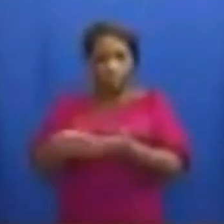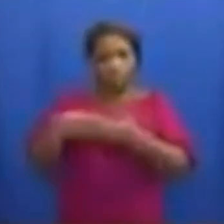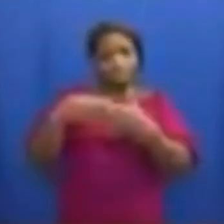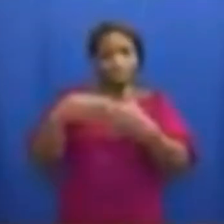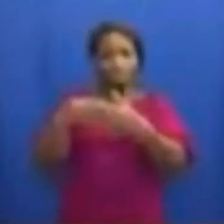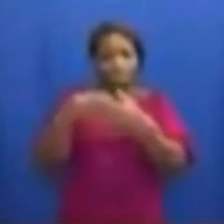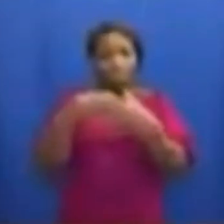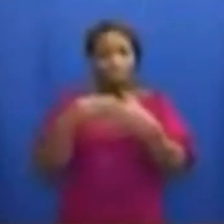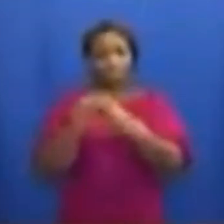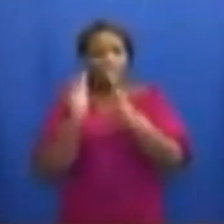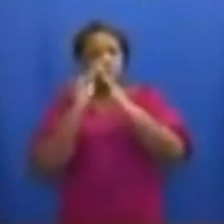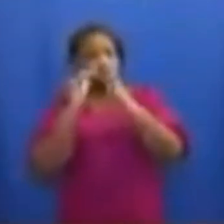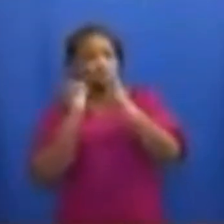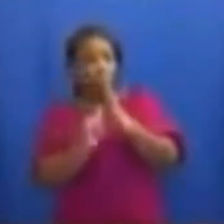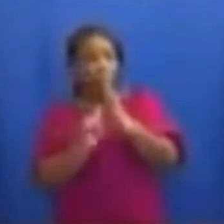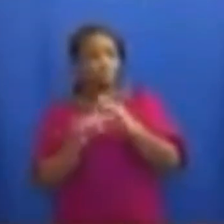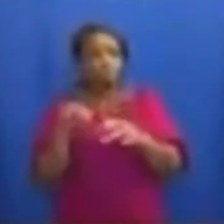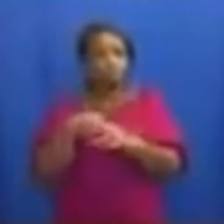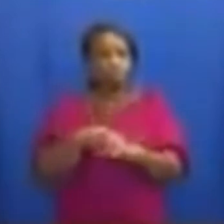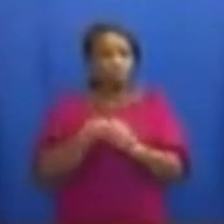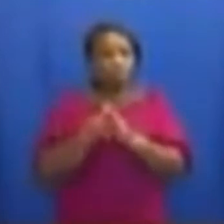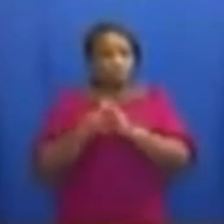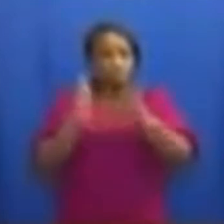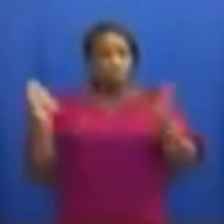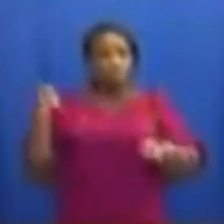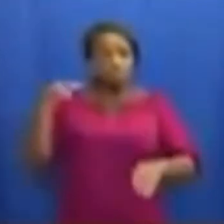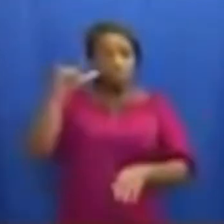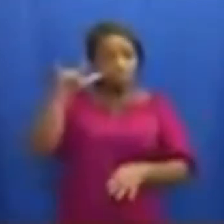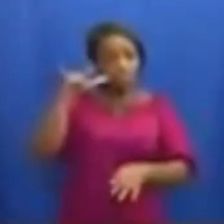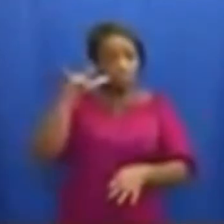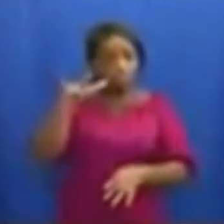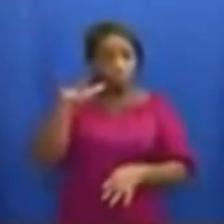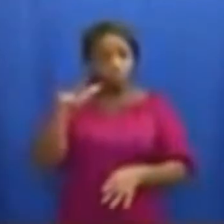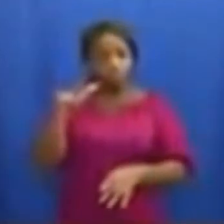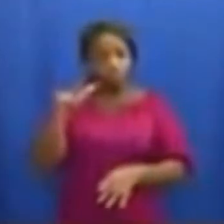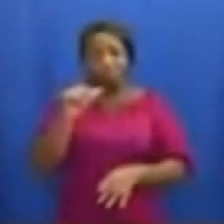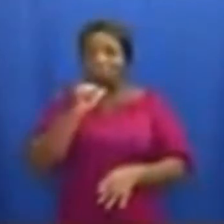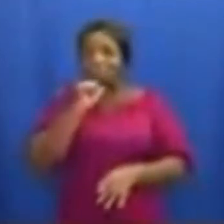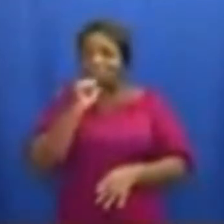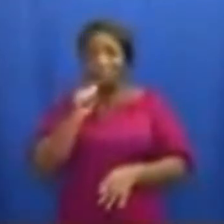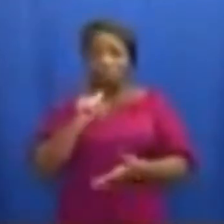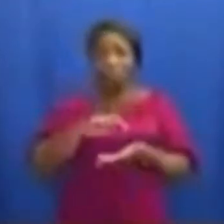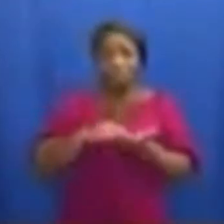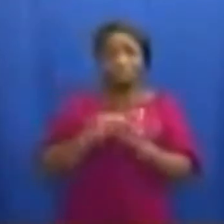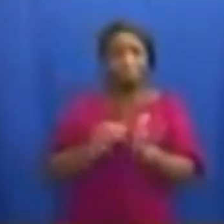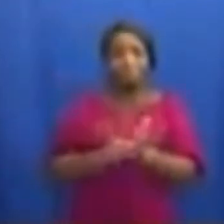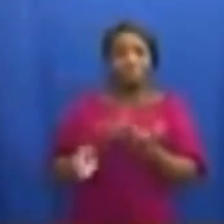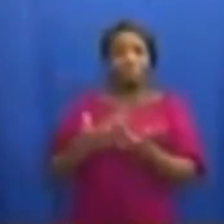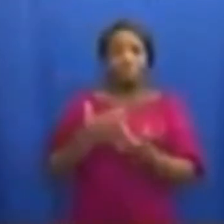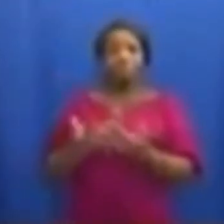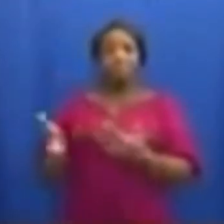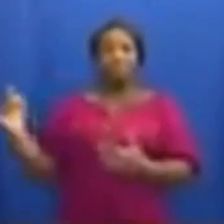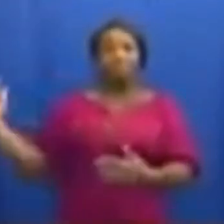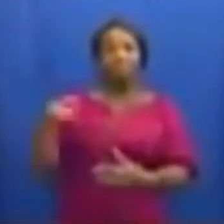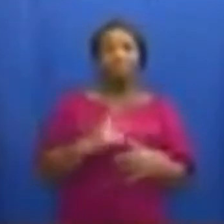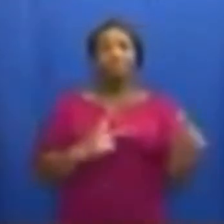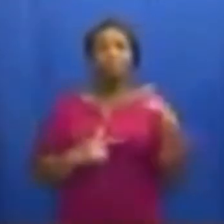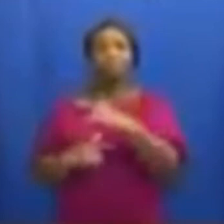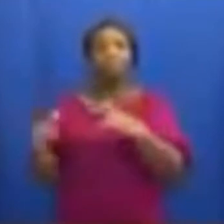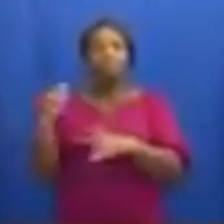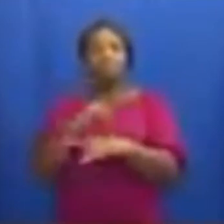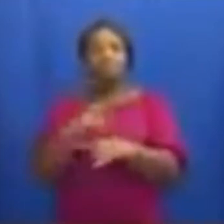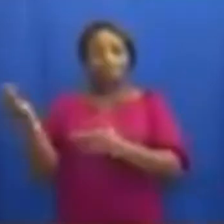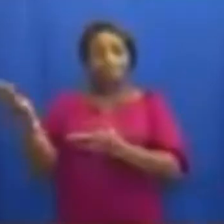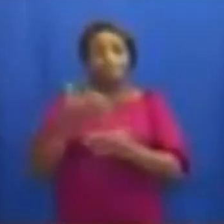of restrictions, including the reopening of our airport, does not lead to the importation or resurgence of the